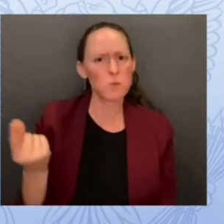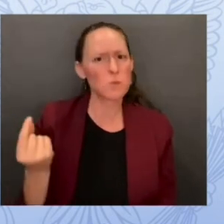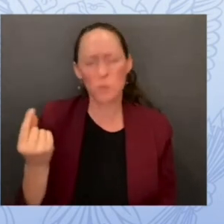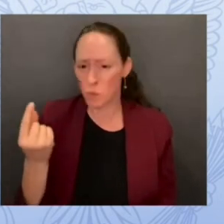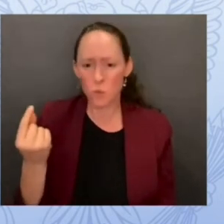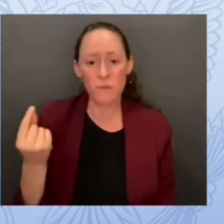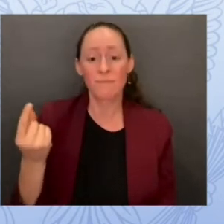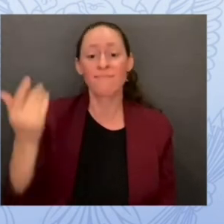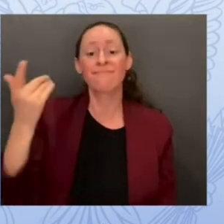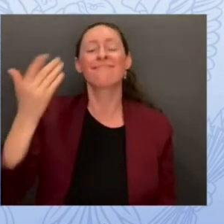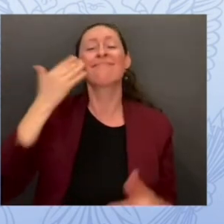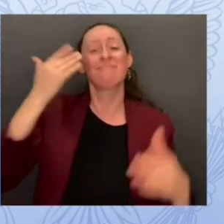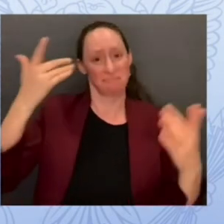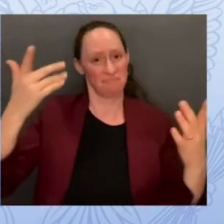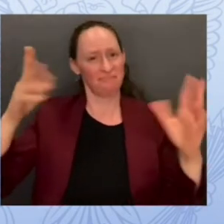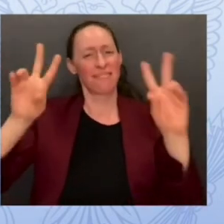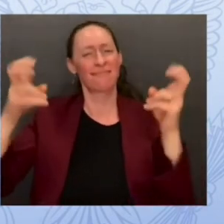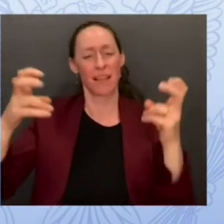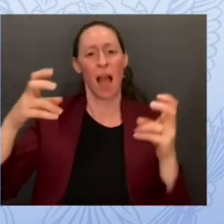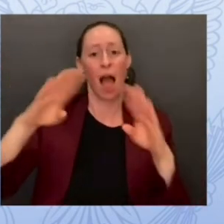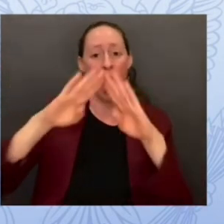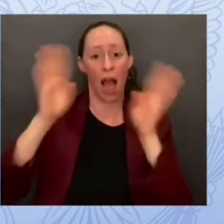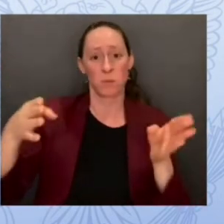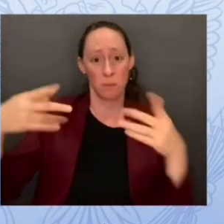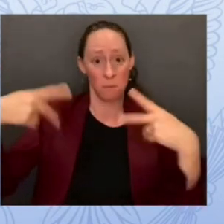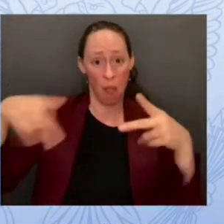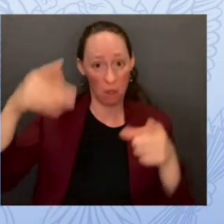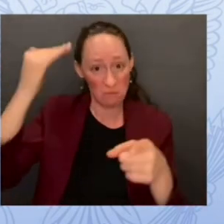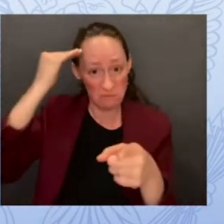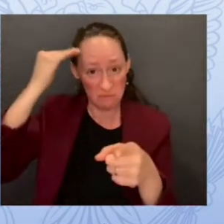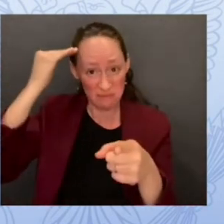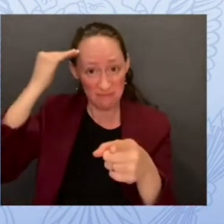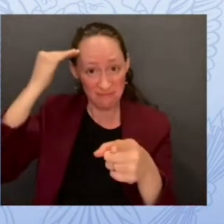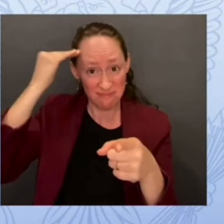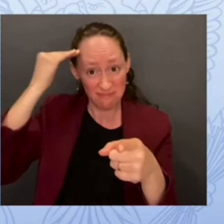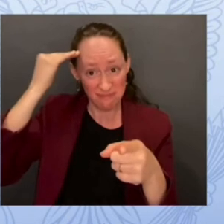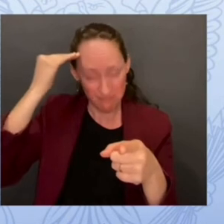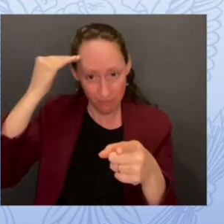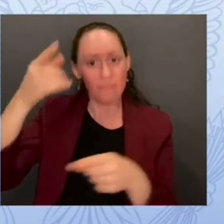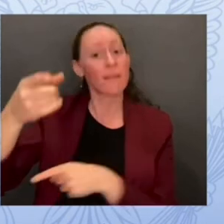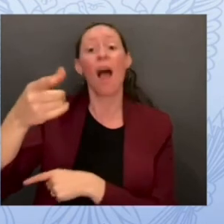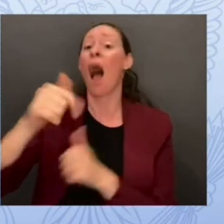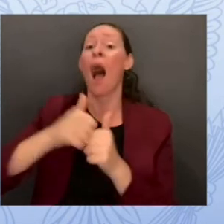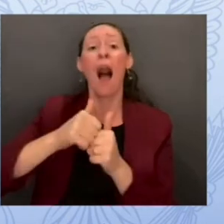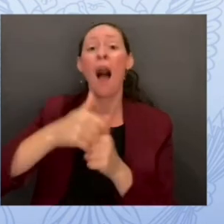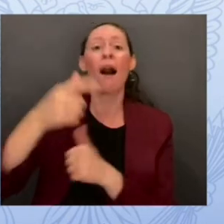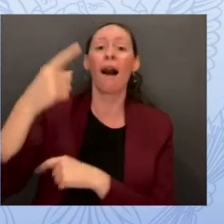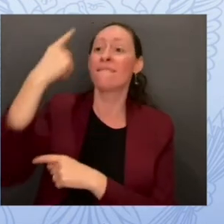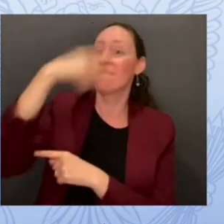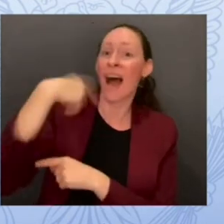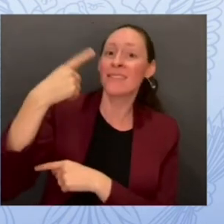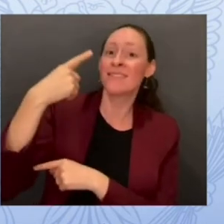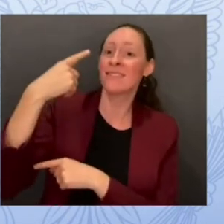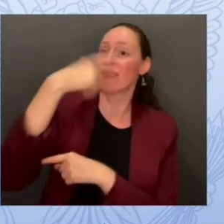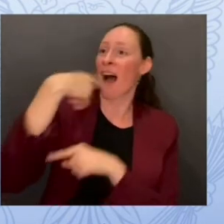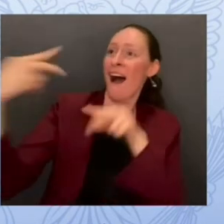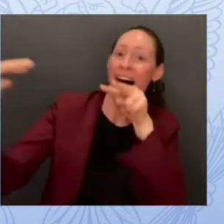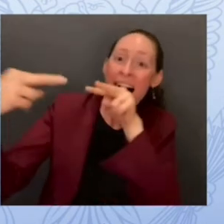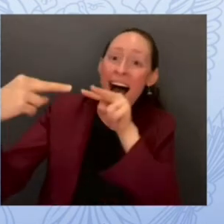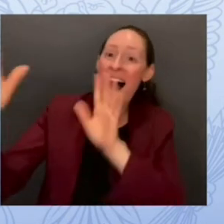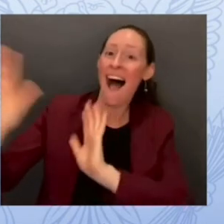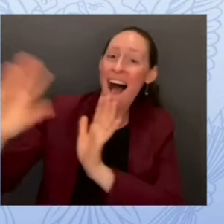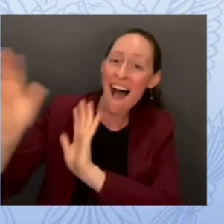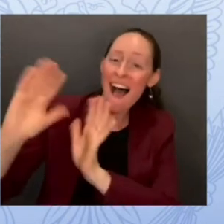Well, that was her way of seeing her friend's face. Because she was told two weeks later, you're going to be back in school.